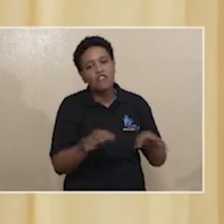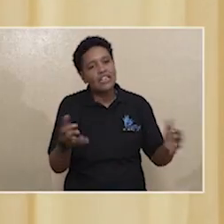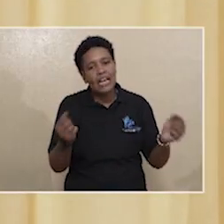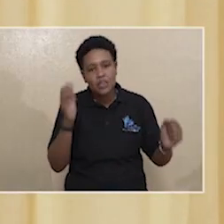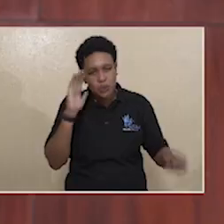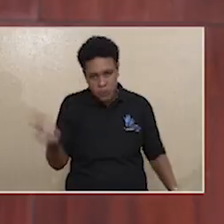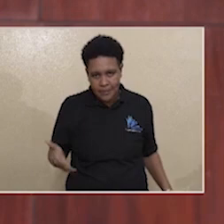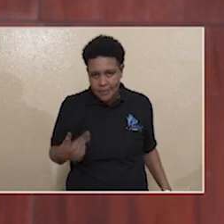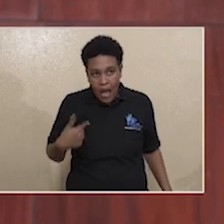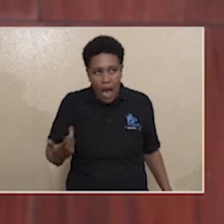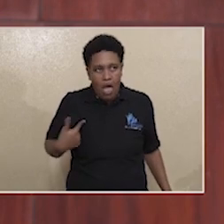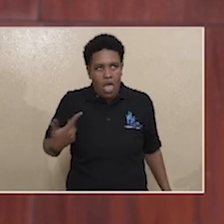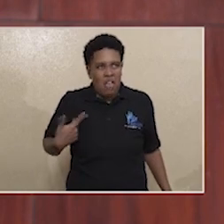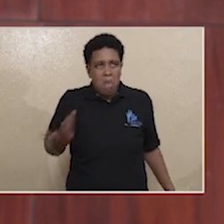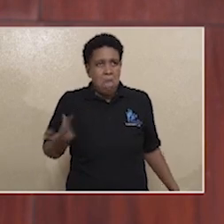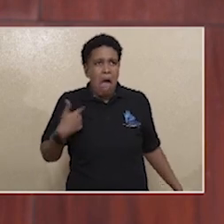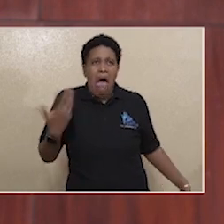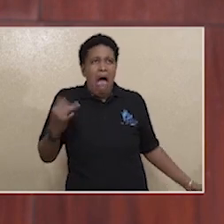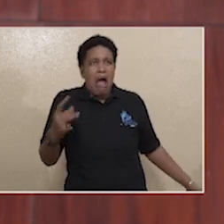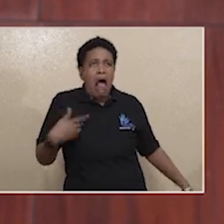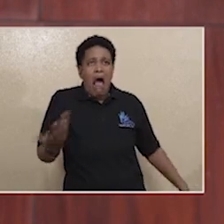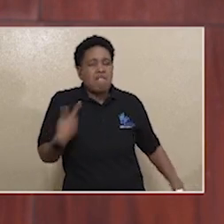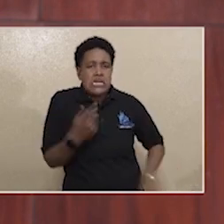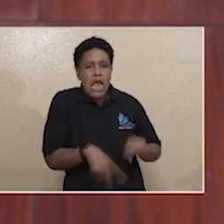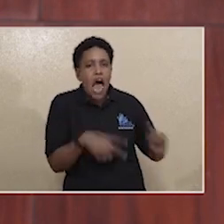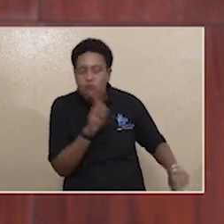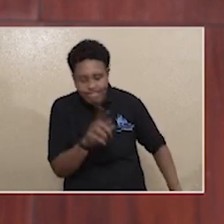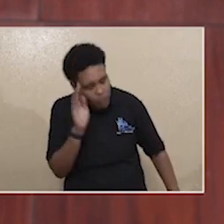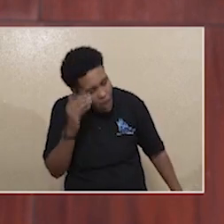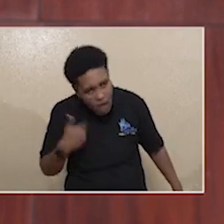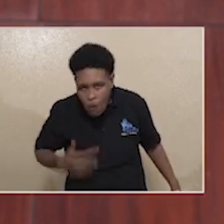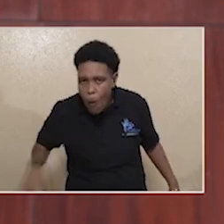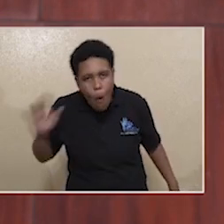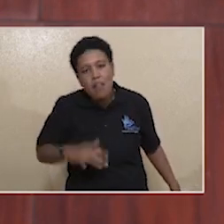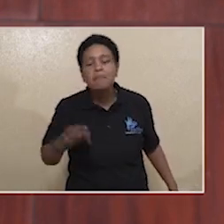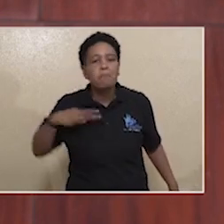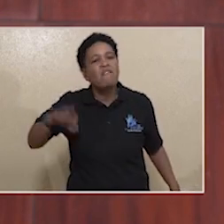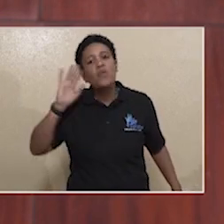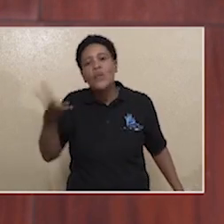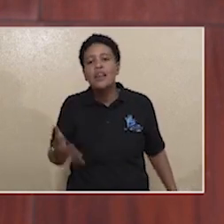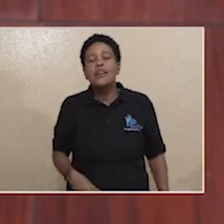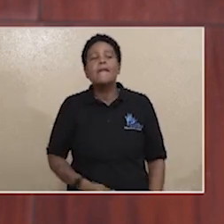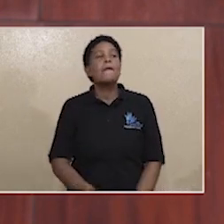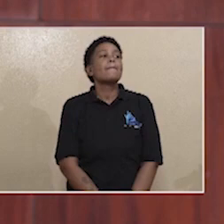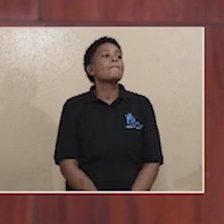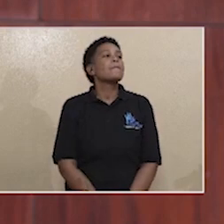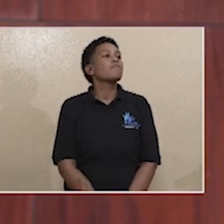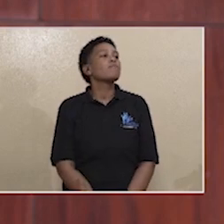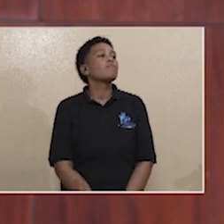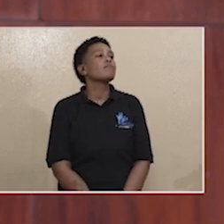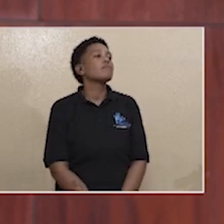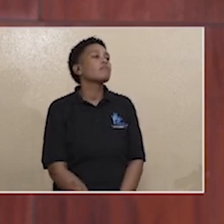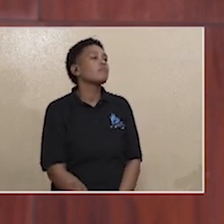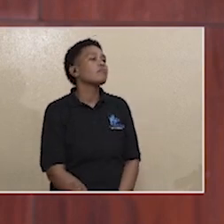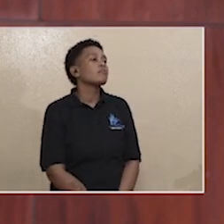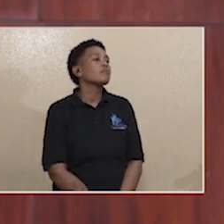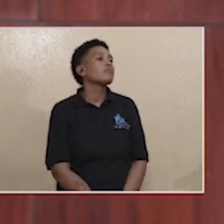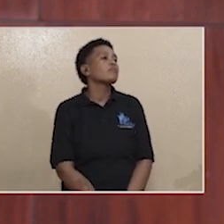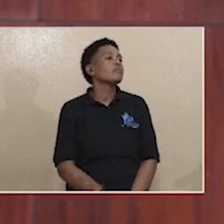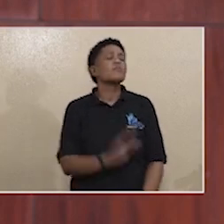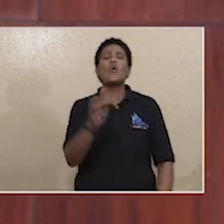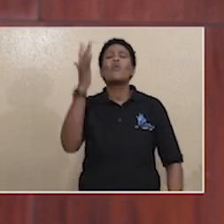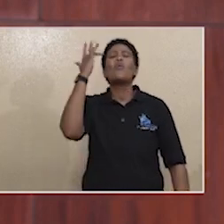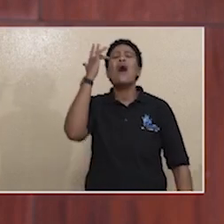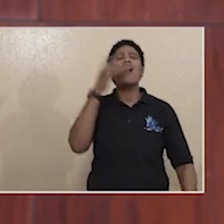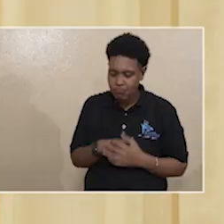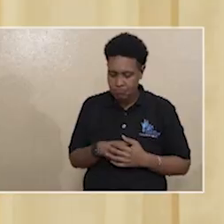Would it be possible for you to explain what is the rationale behind the periods of validity for the